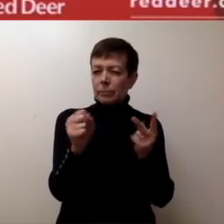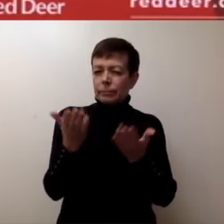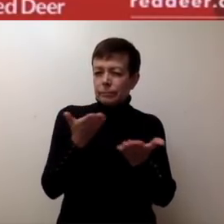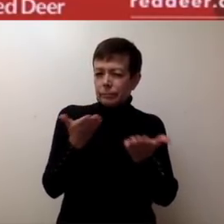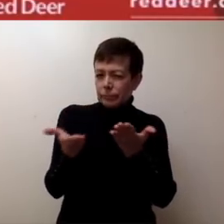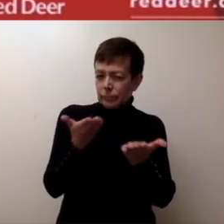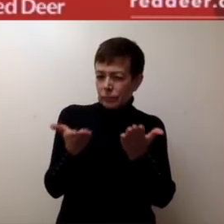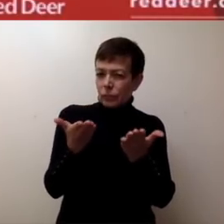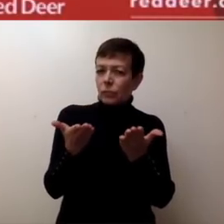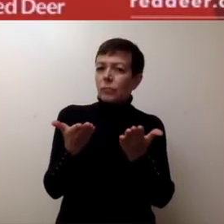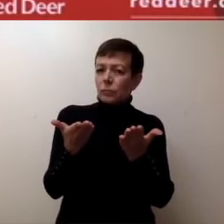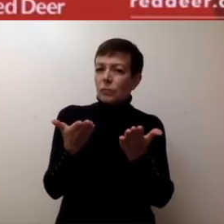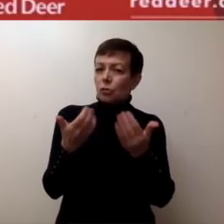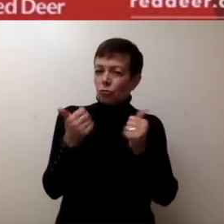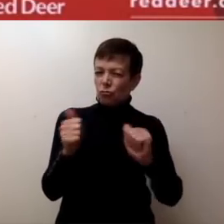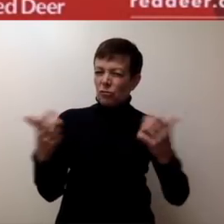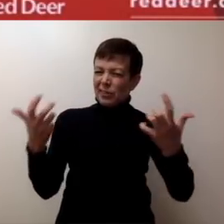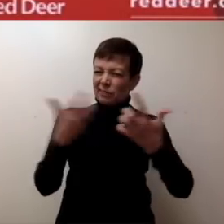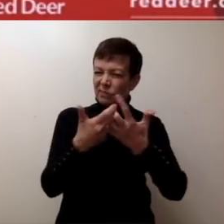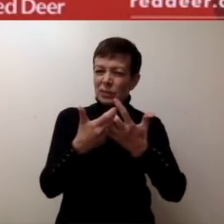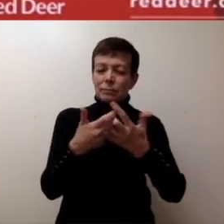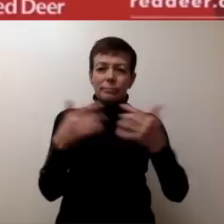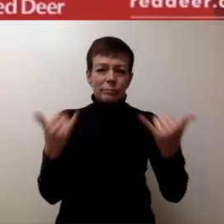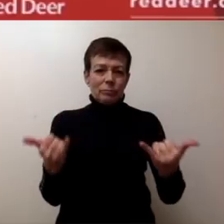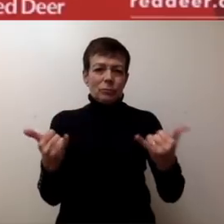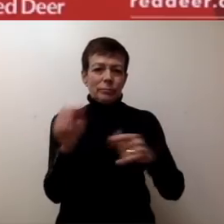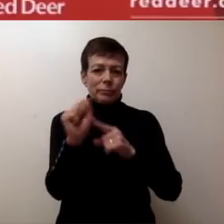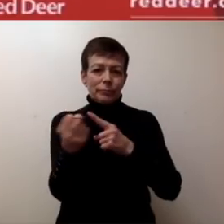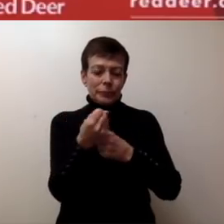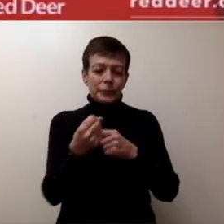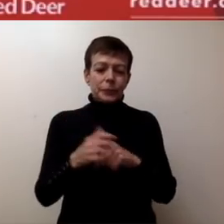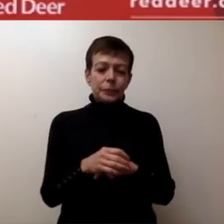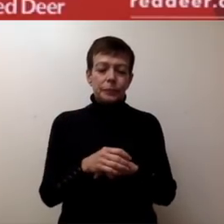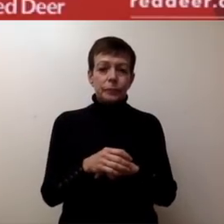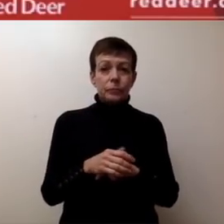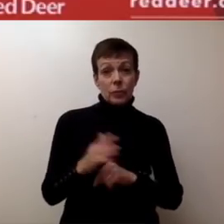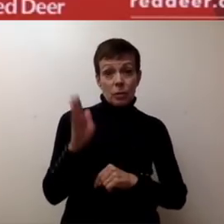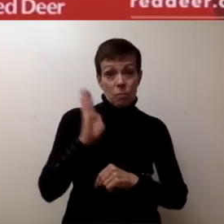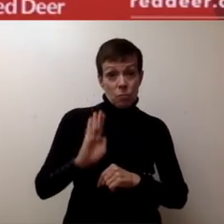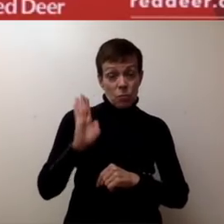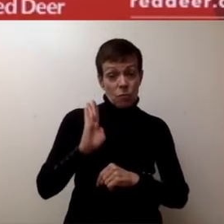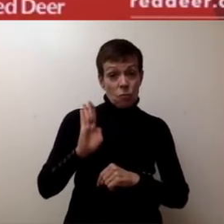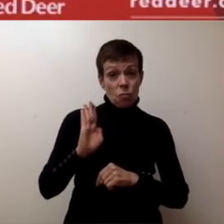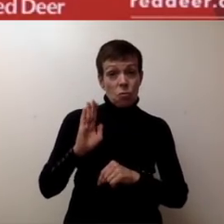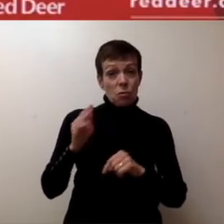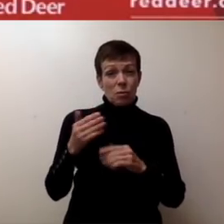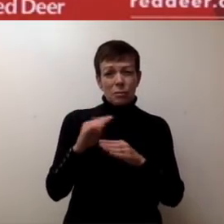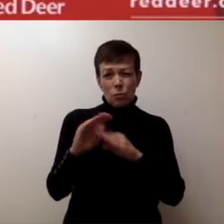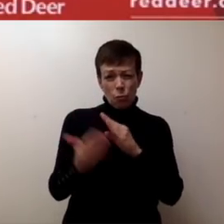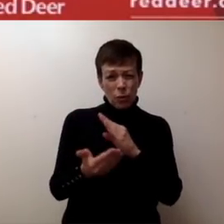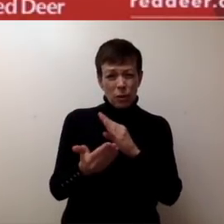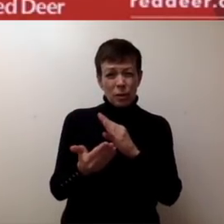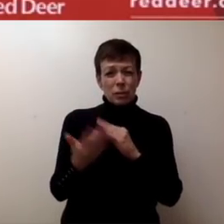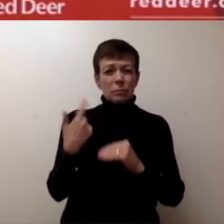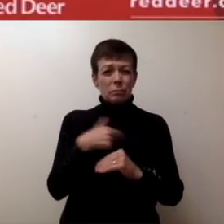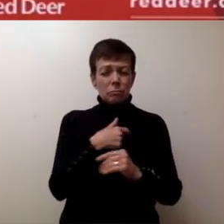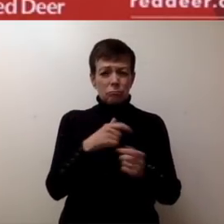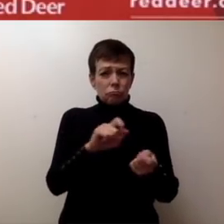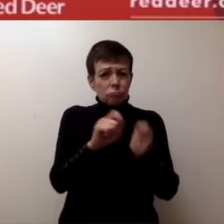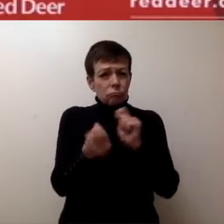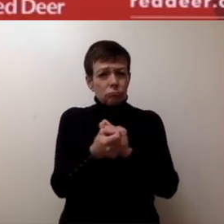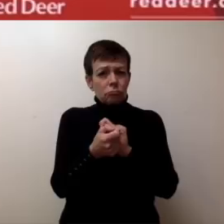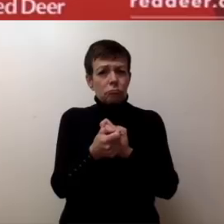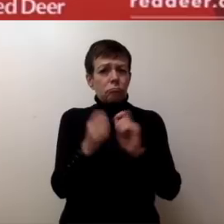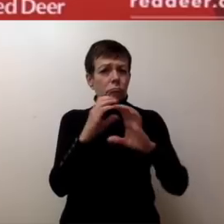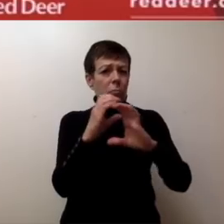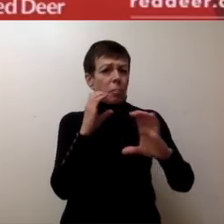respond to this ongoing situation. Originally, as we reported through the weekend, we adjusted conventional